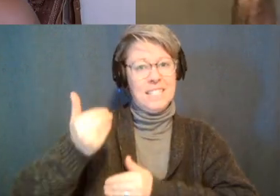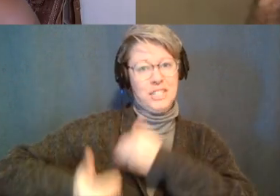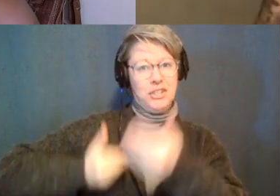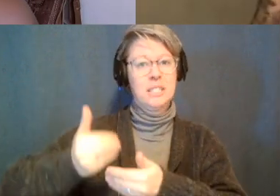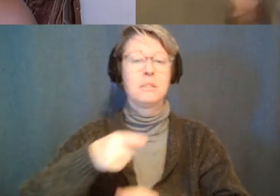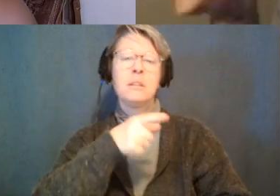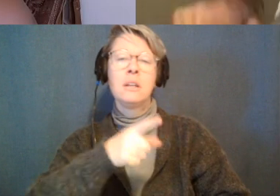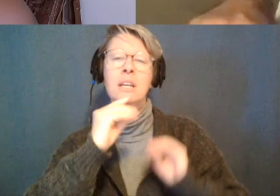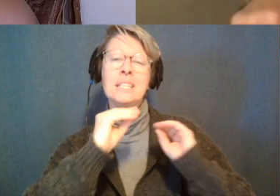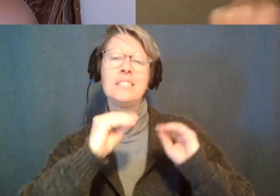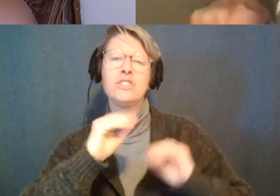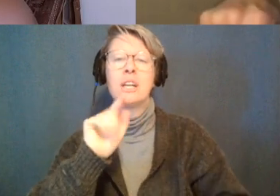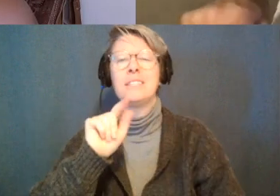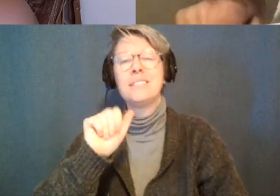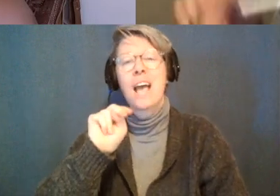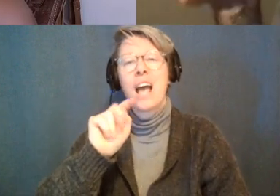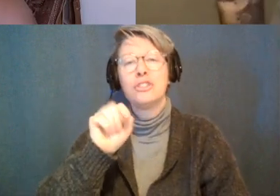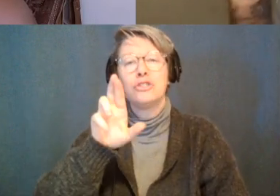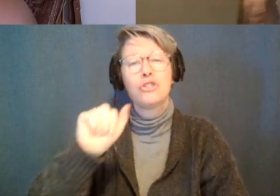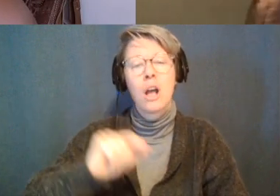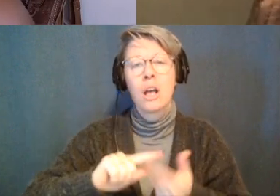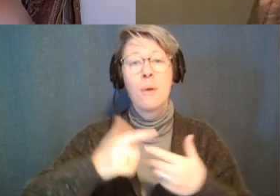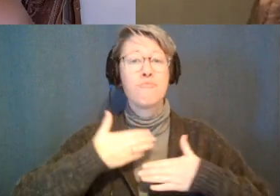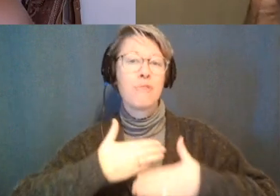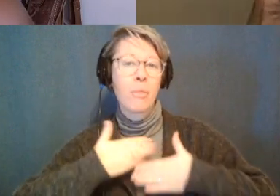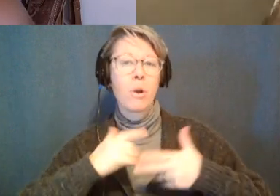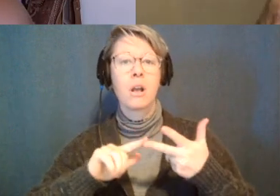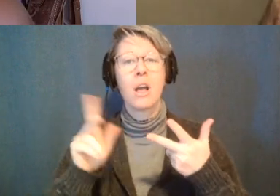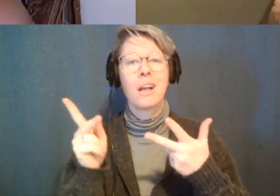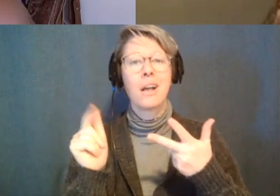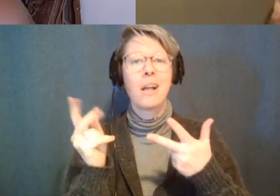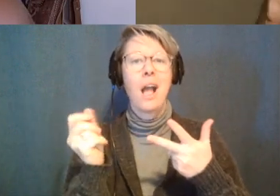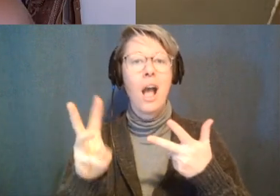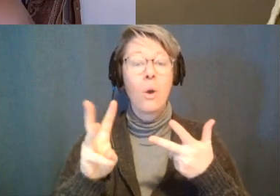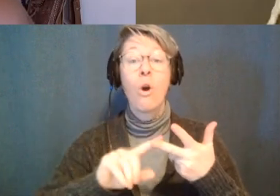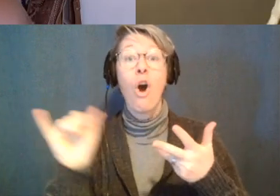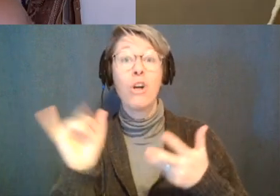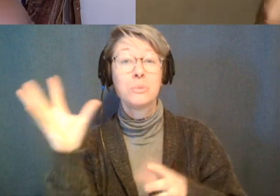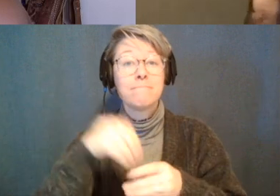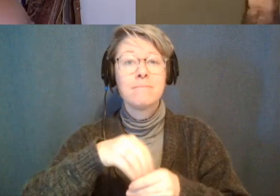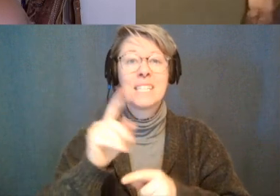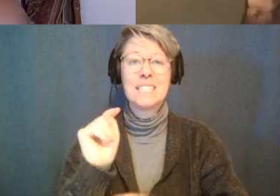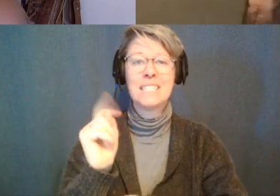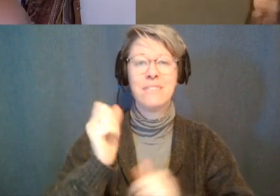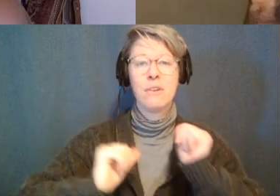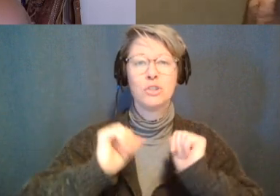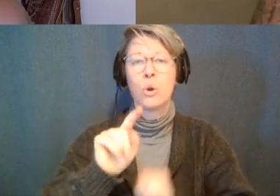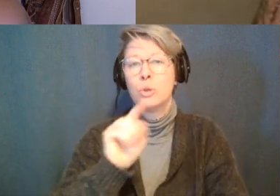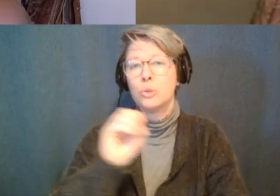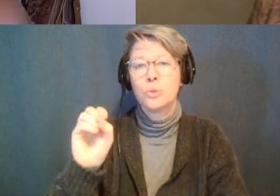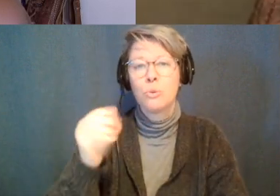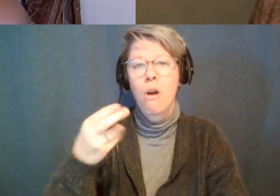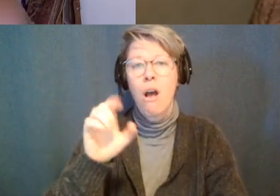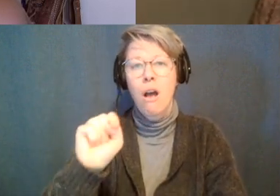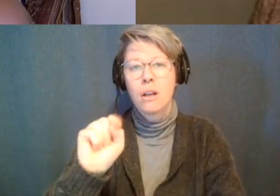teaches tantra breath work cacao ceremonies he's been on too hot to handle season three just came out on